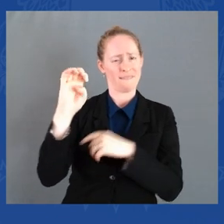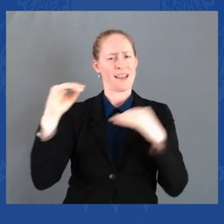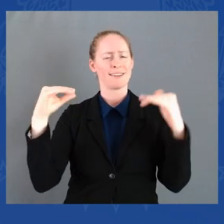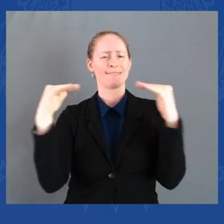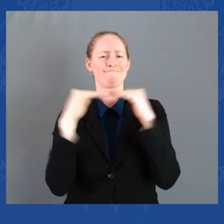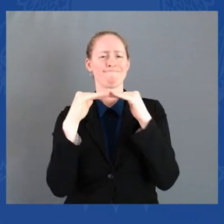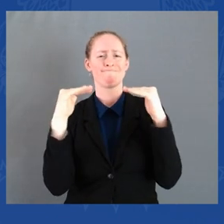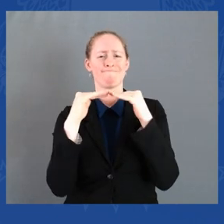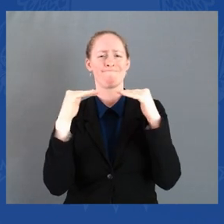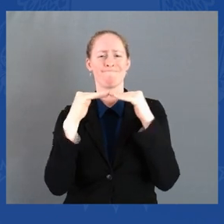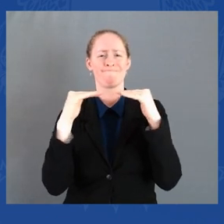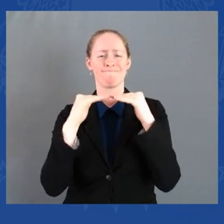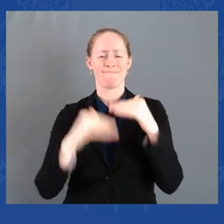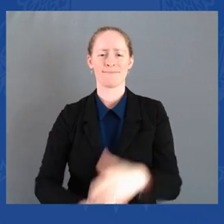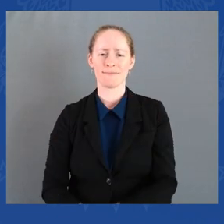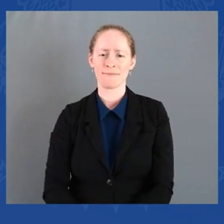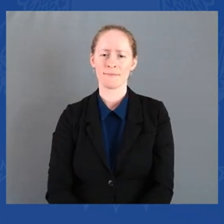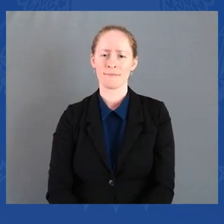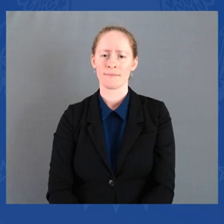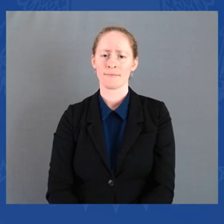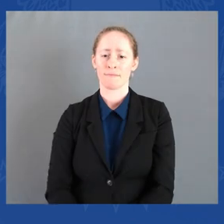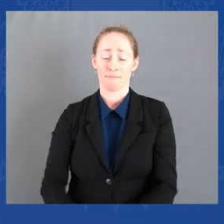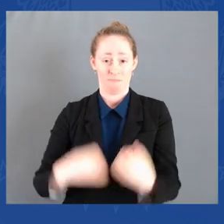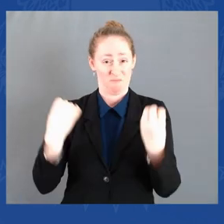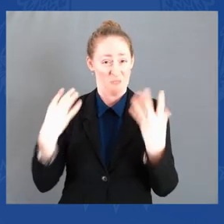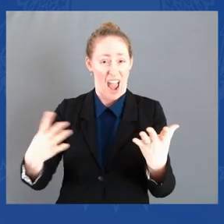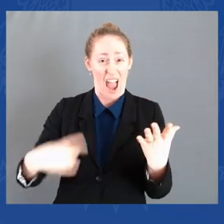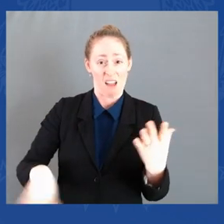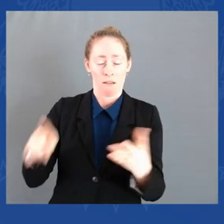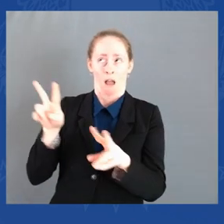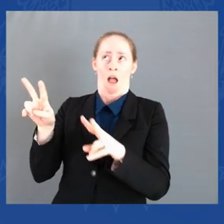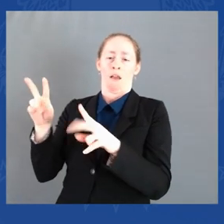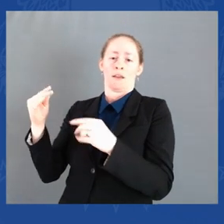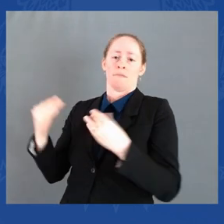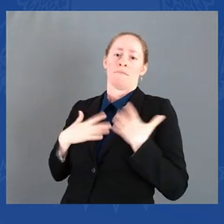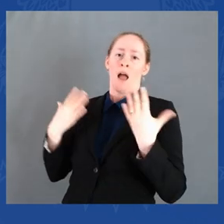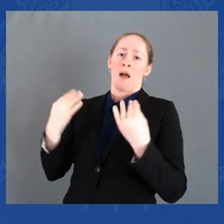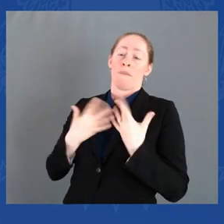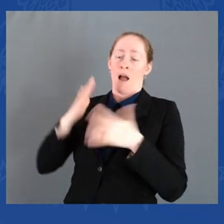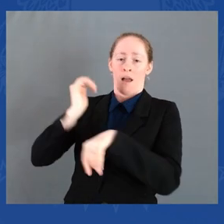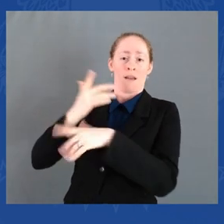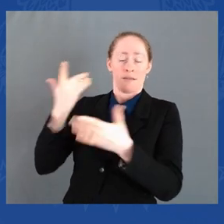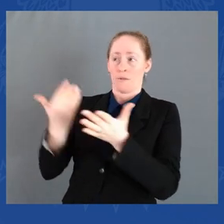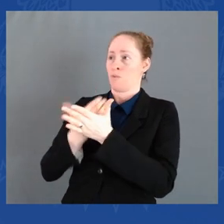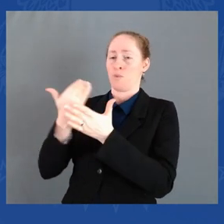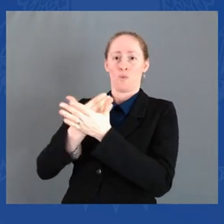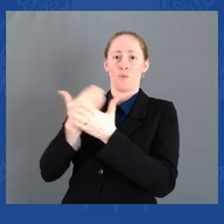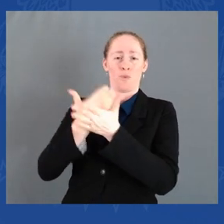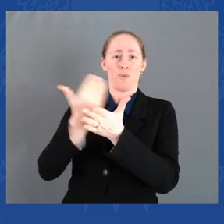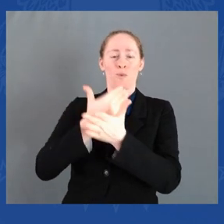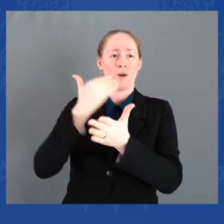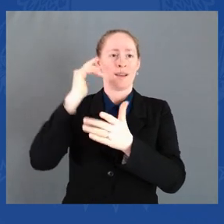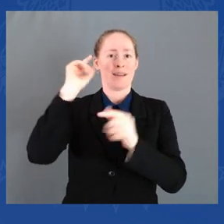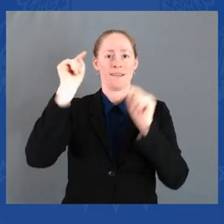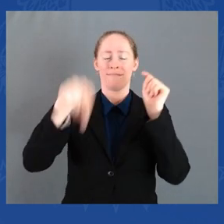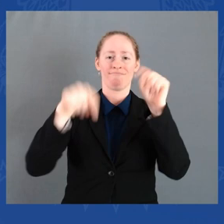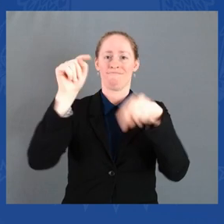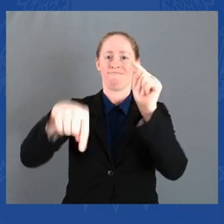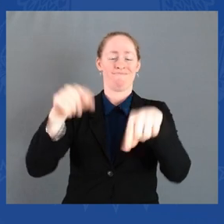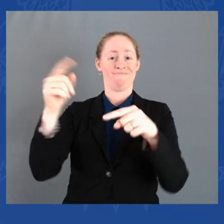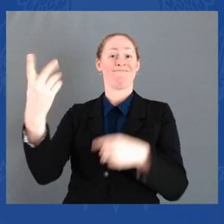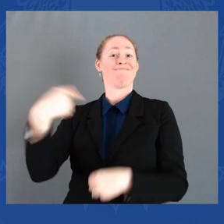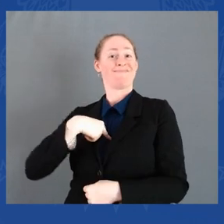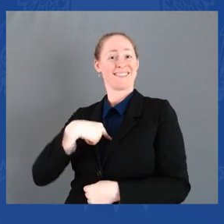leaders, including me. Secretary Mineta's family is here with us today. And from my